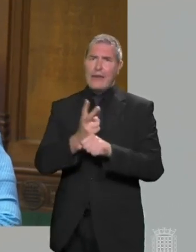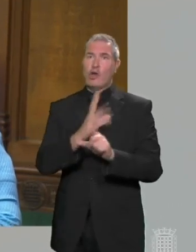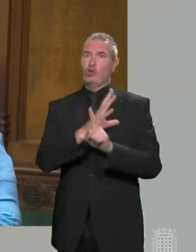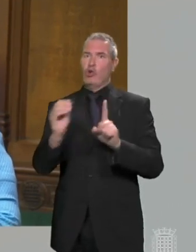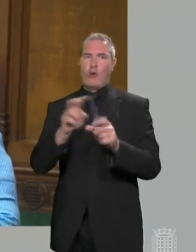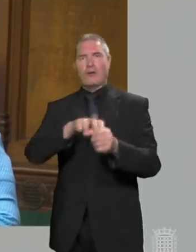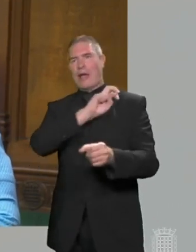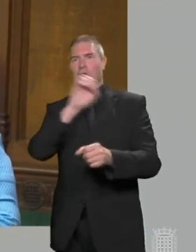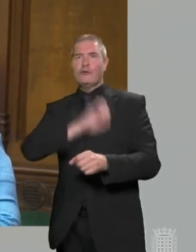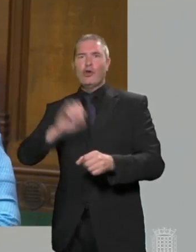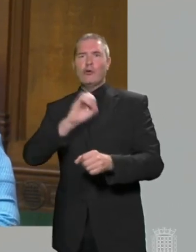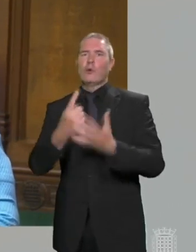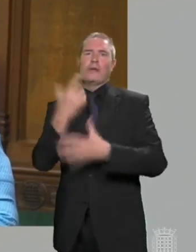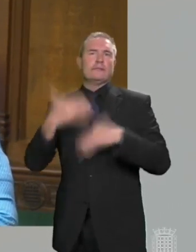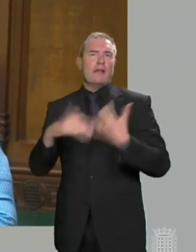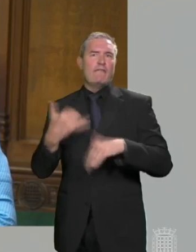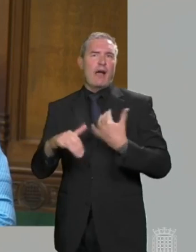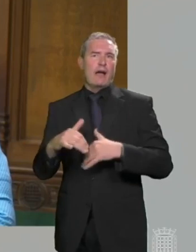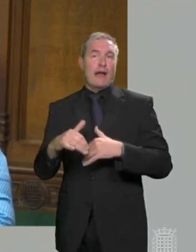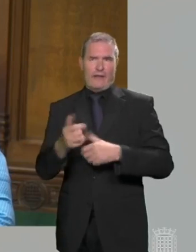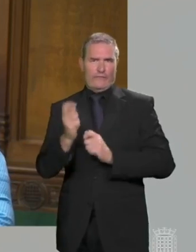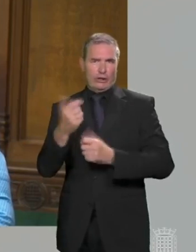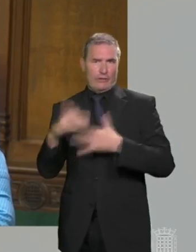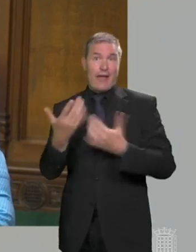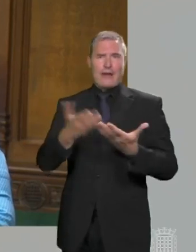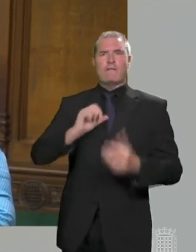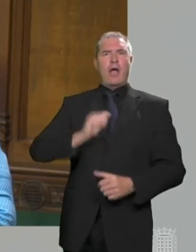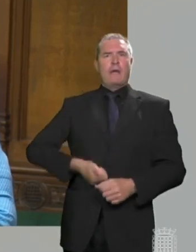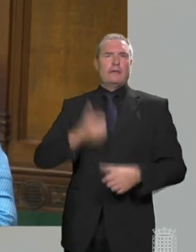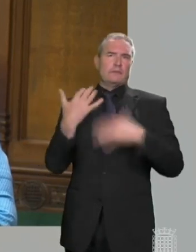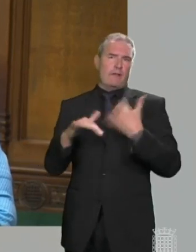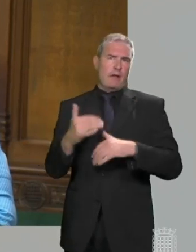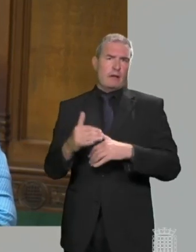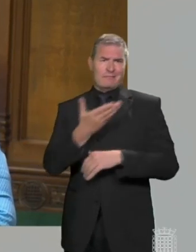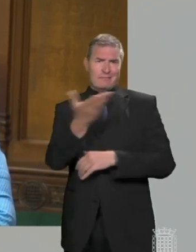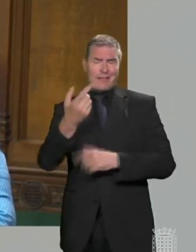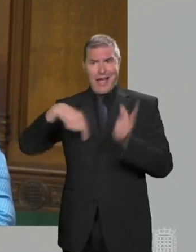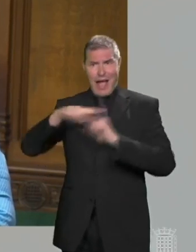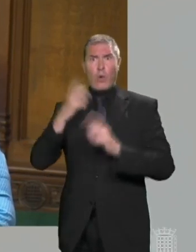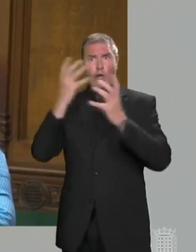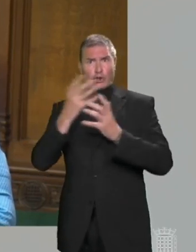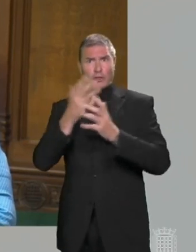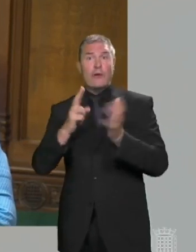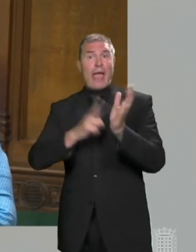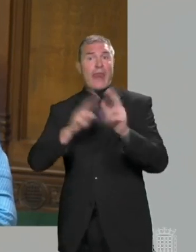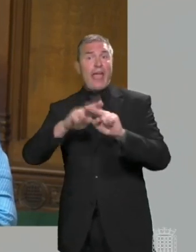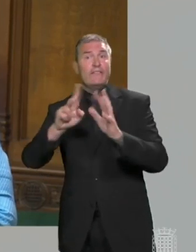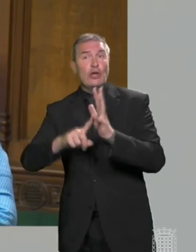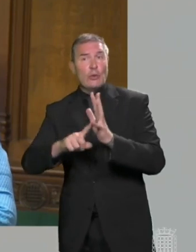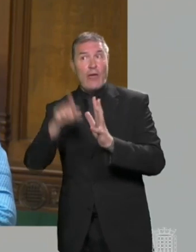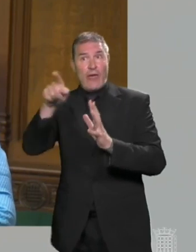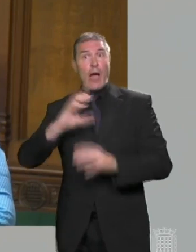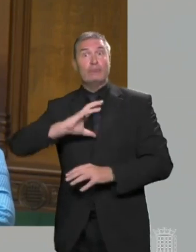people in Scotland did not vote for. Does the Prime Minister think these concerns from the NFU Scotland president